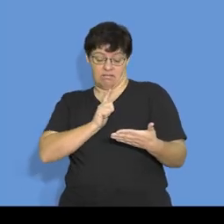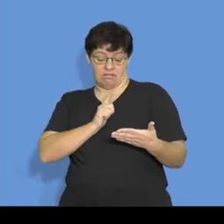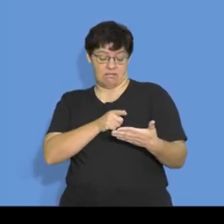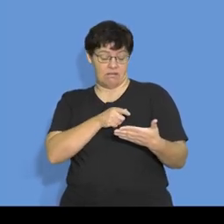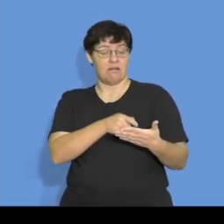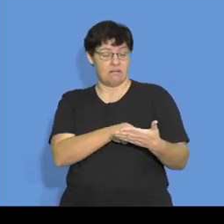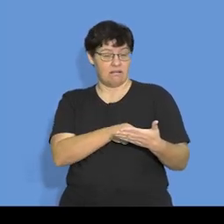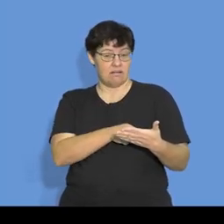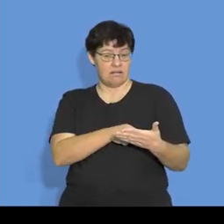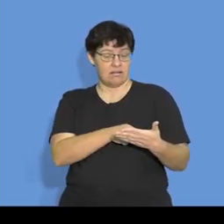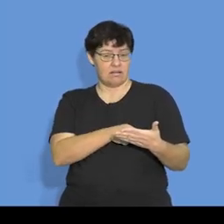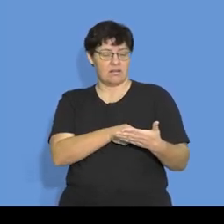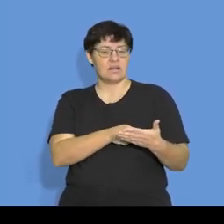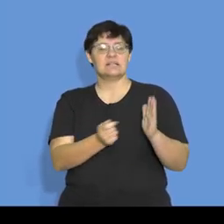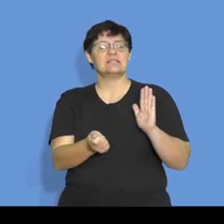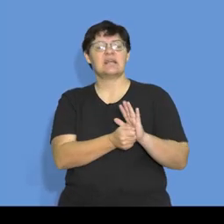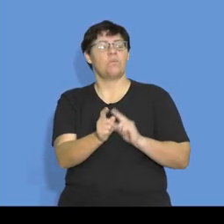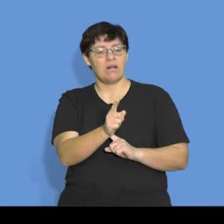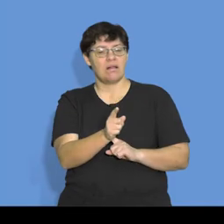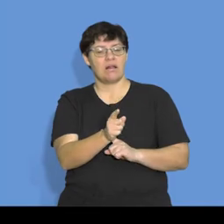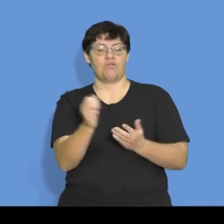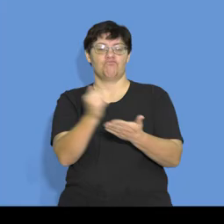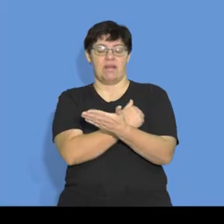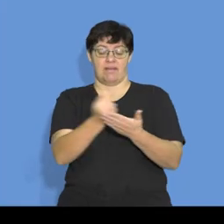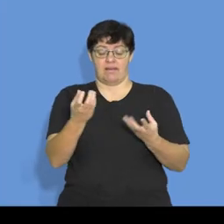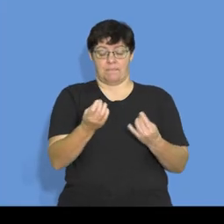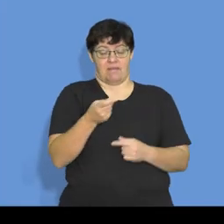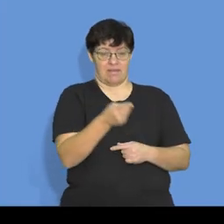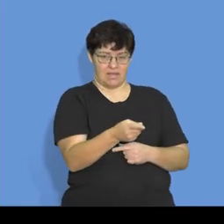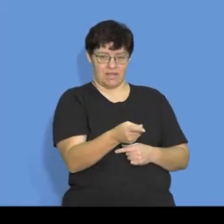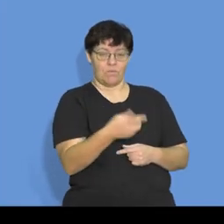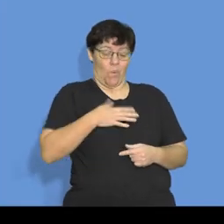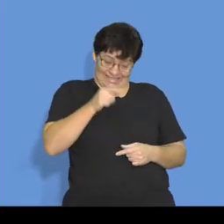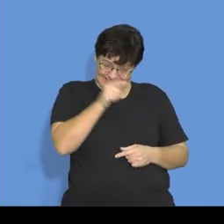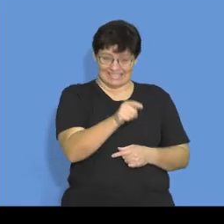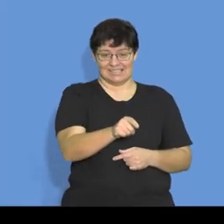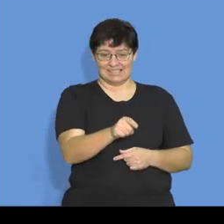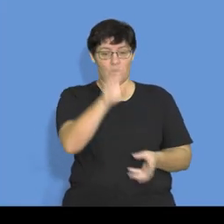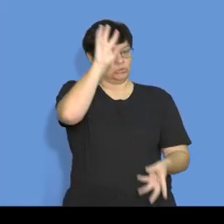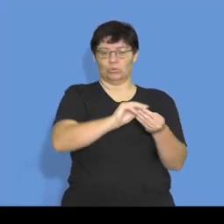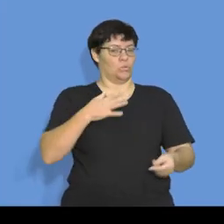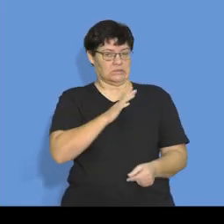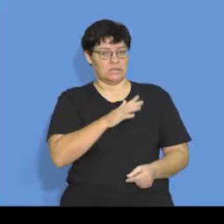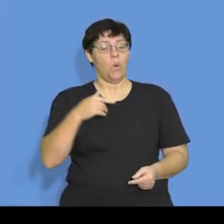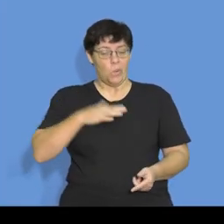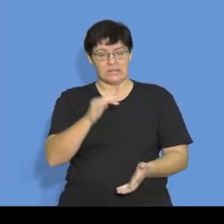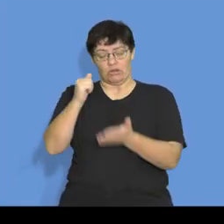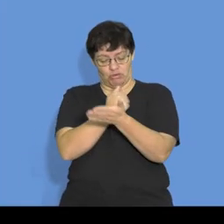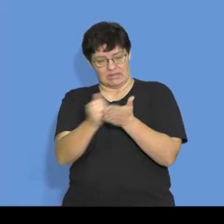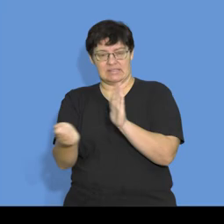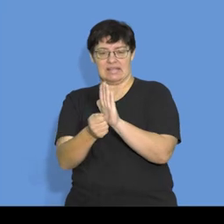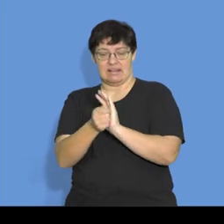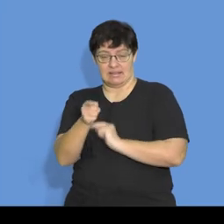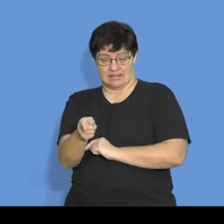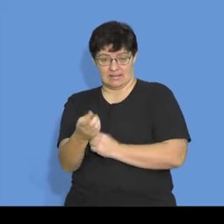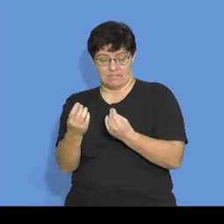credit sales figure, which is exactly what we want. So we have our credit sales figure,